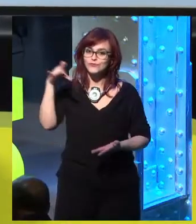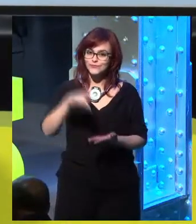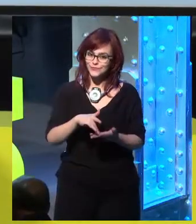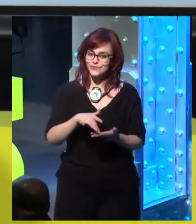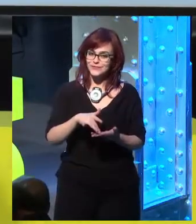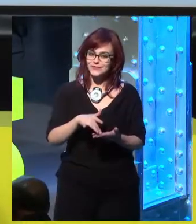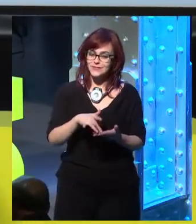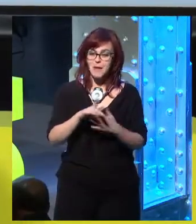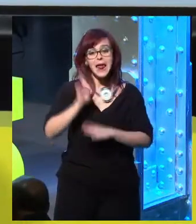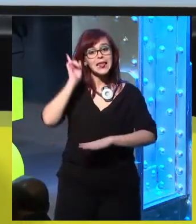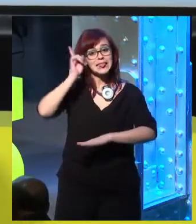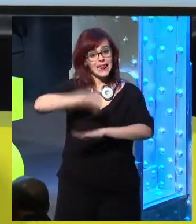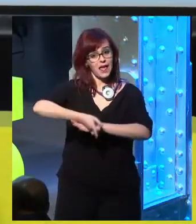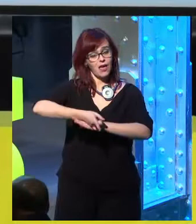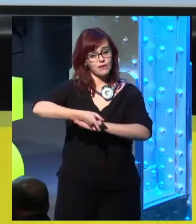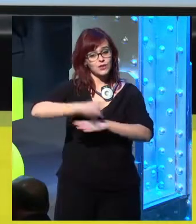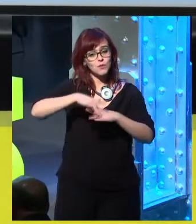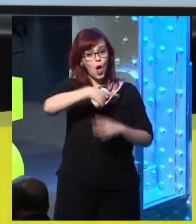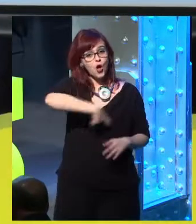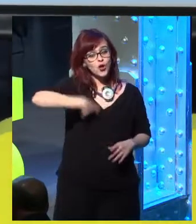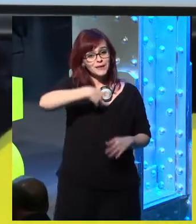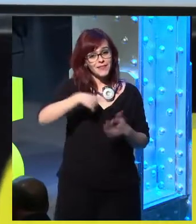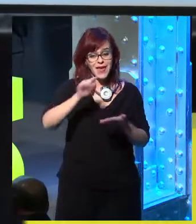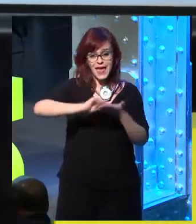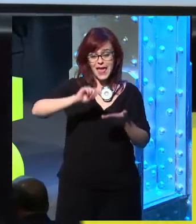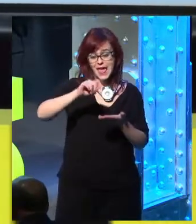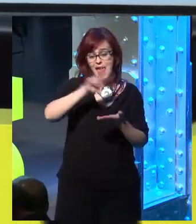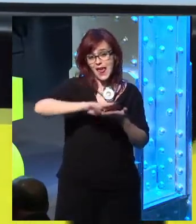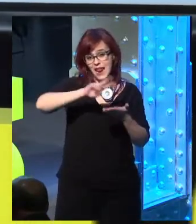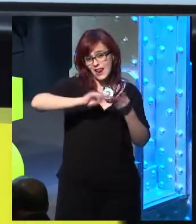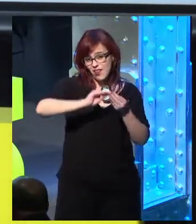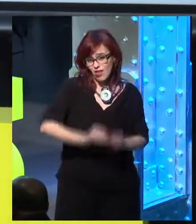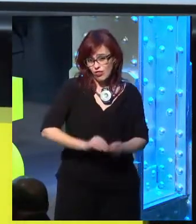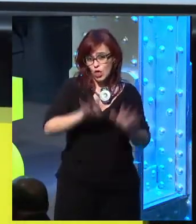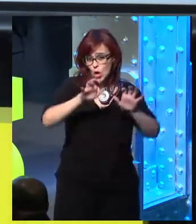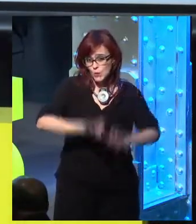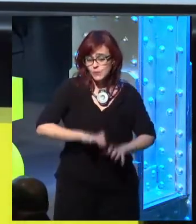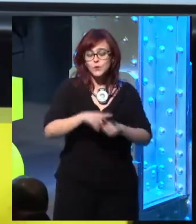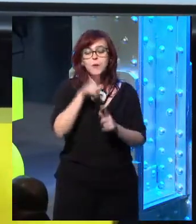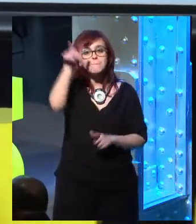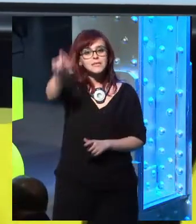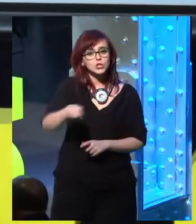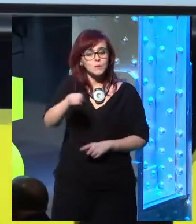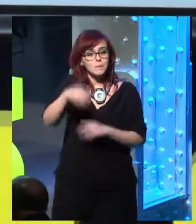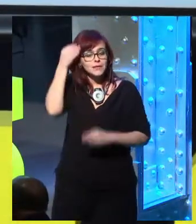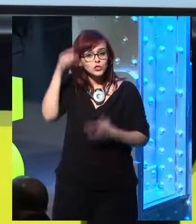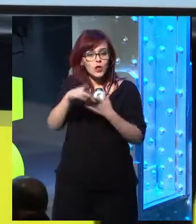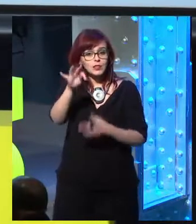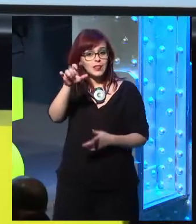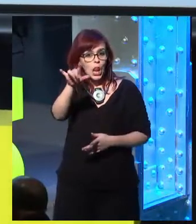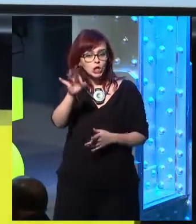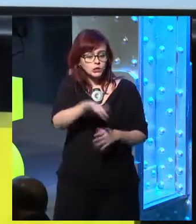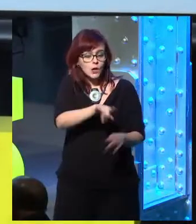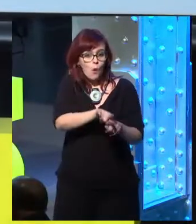it to have to manage this committee with one of the persons that was